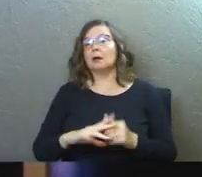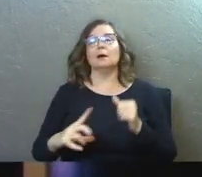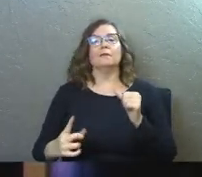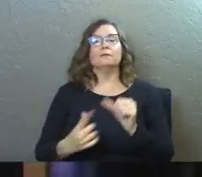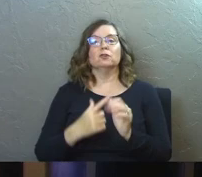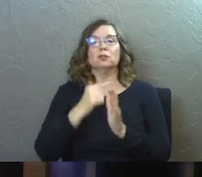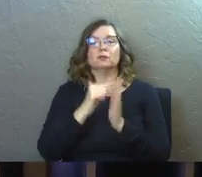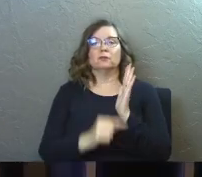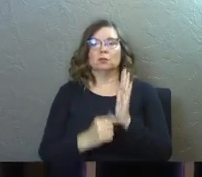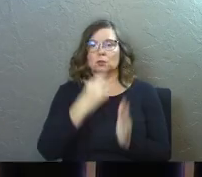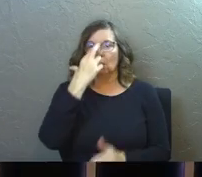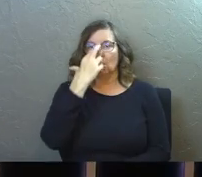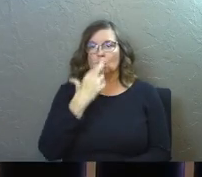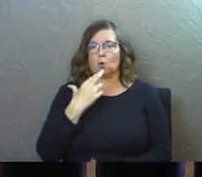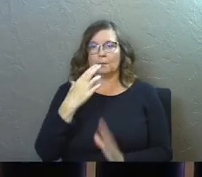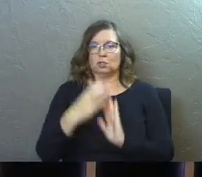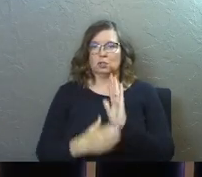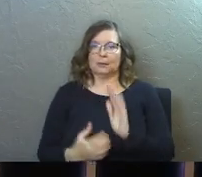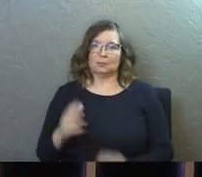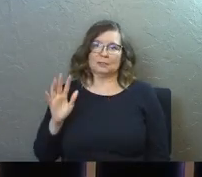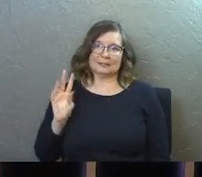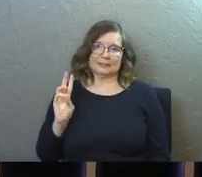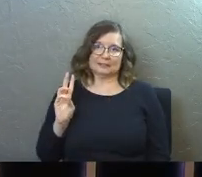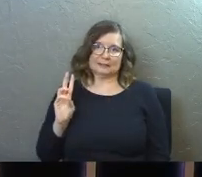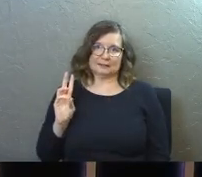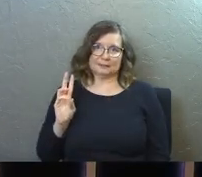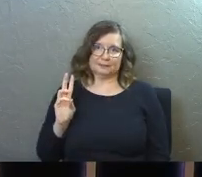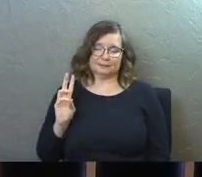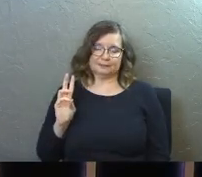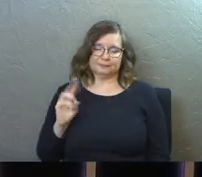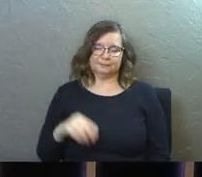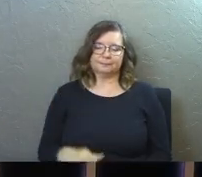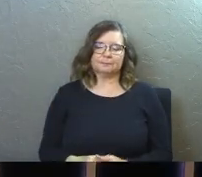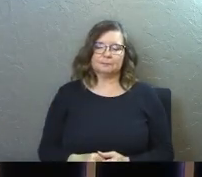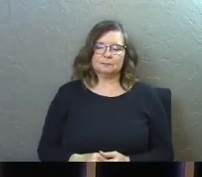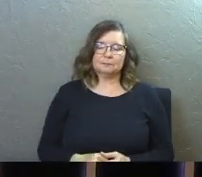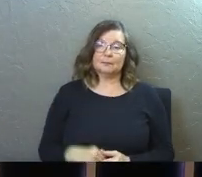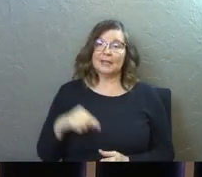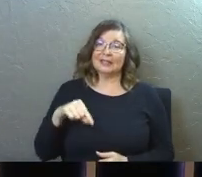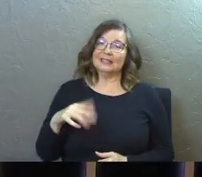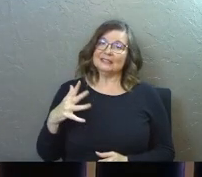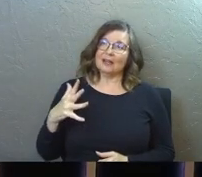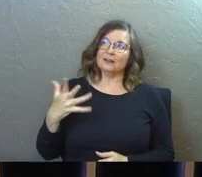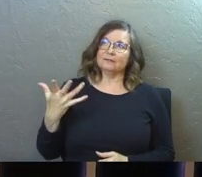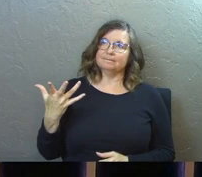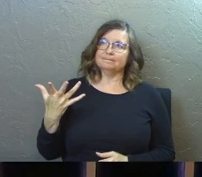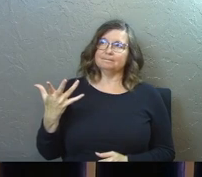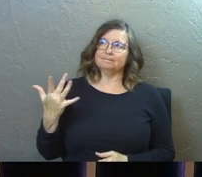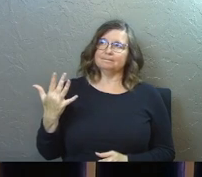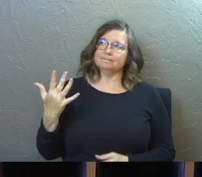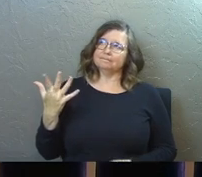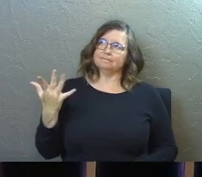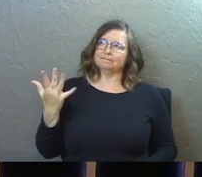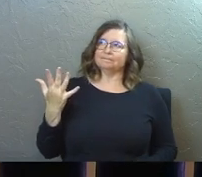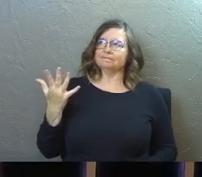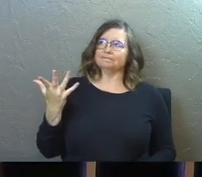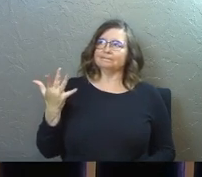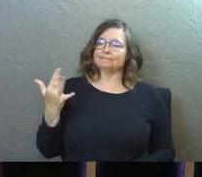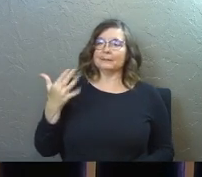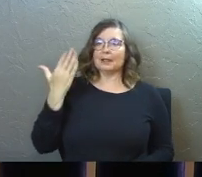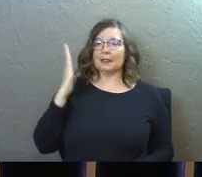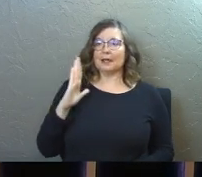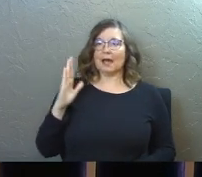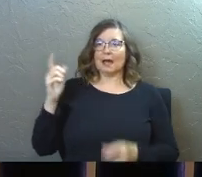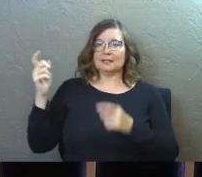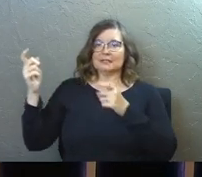very first verse, Romans chapter six, let's go. Romans six. This is kind of the, um, uh, this is the